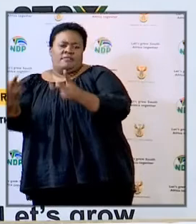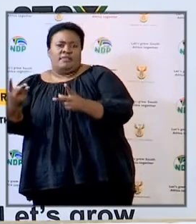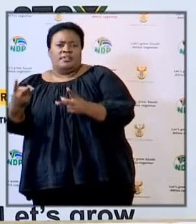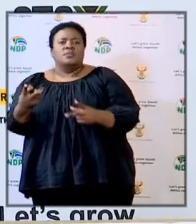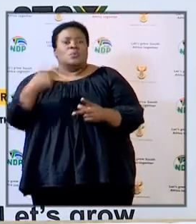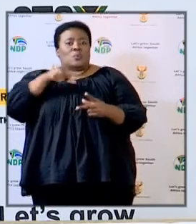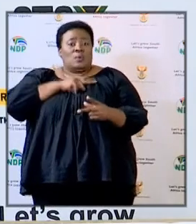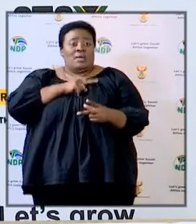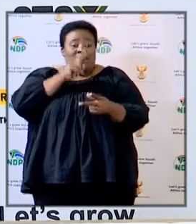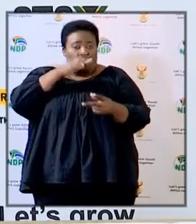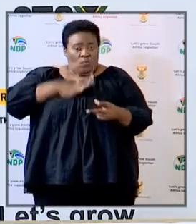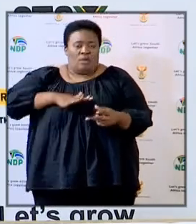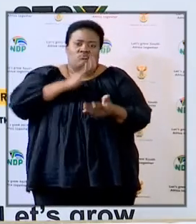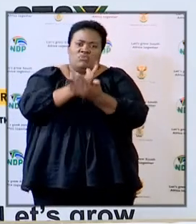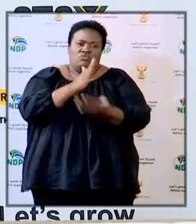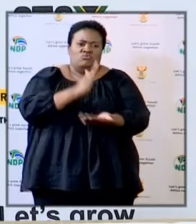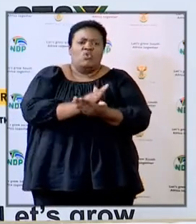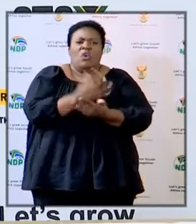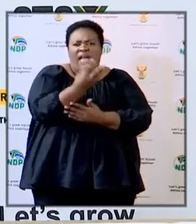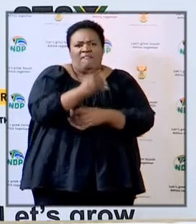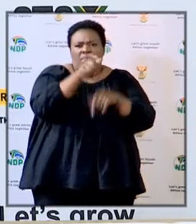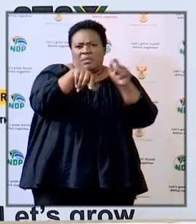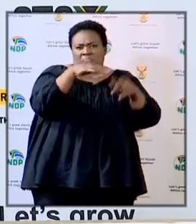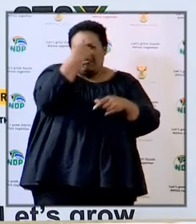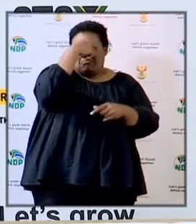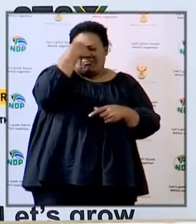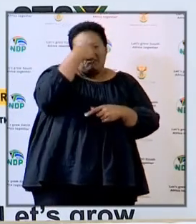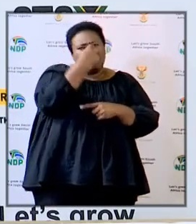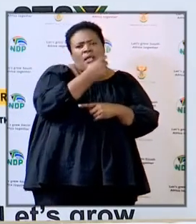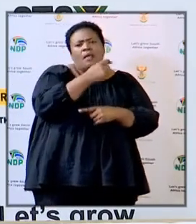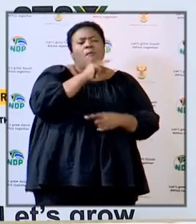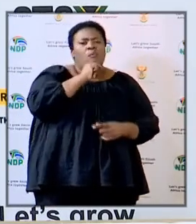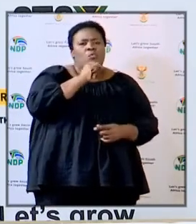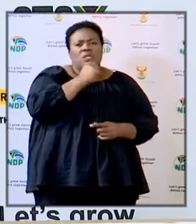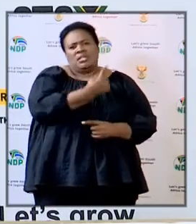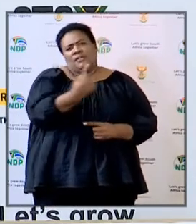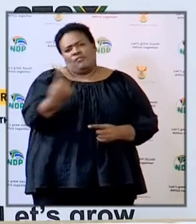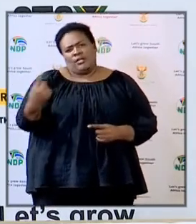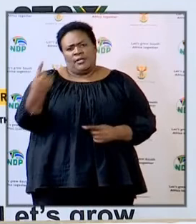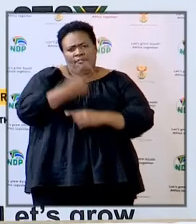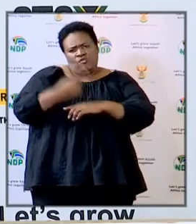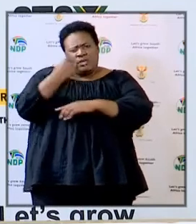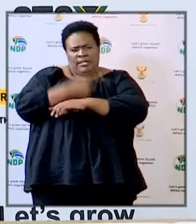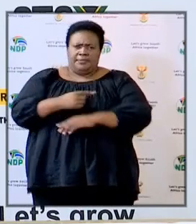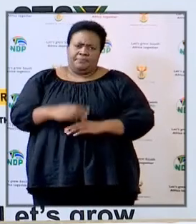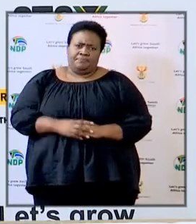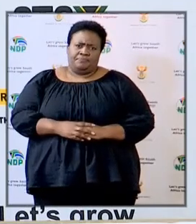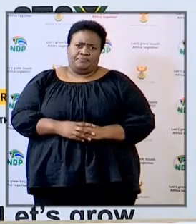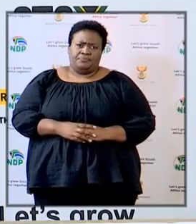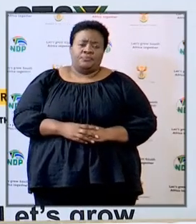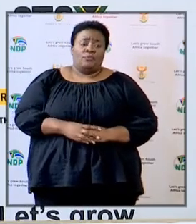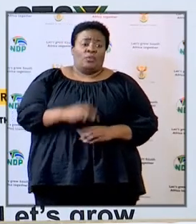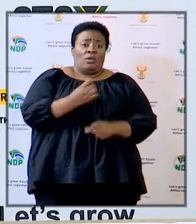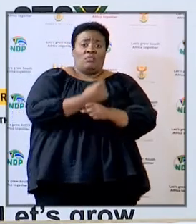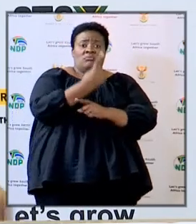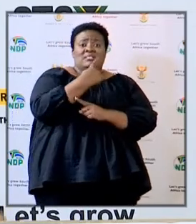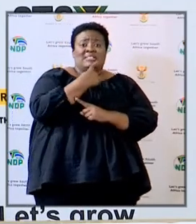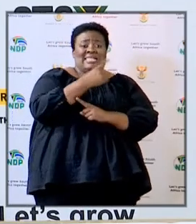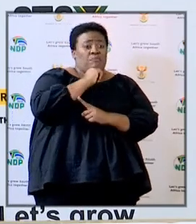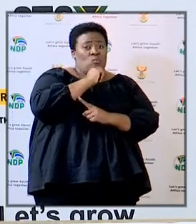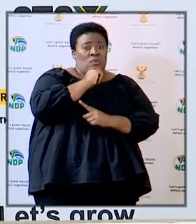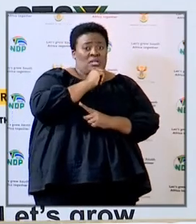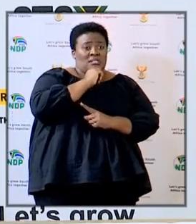of having screeners every morning Gauteng for instance said health said every morning it will be able to